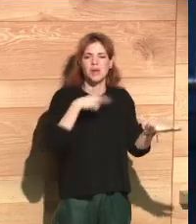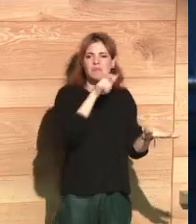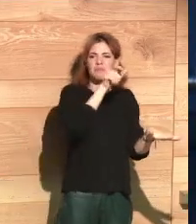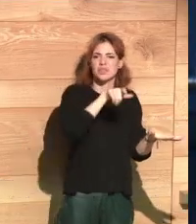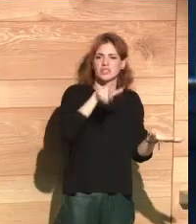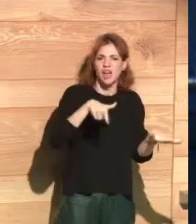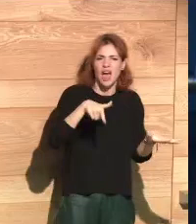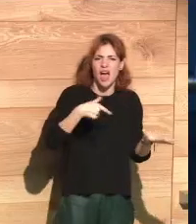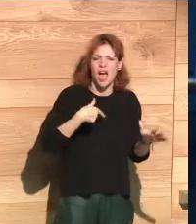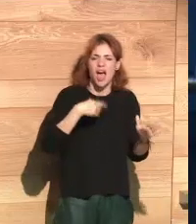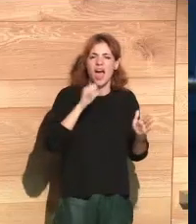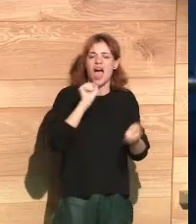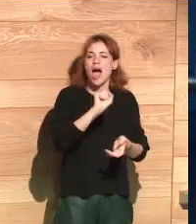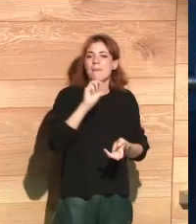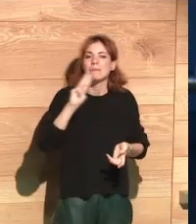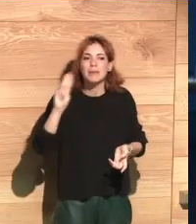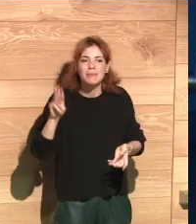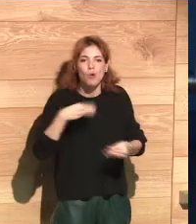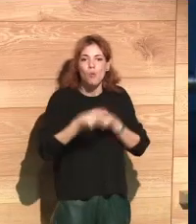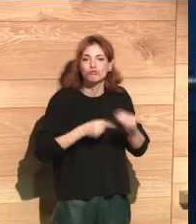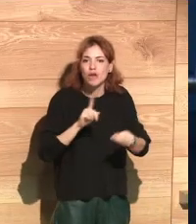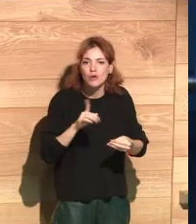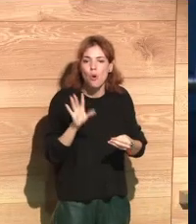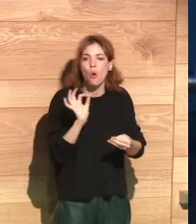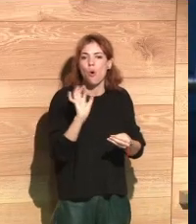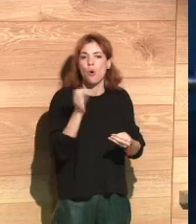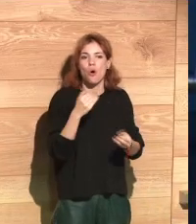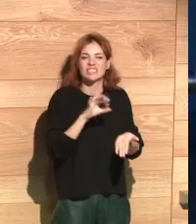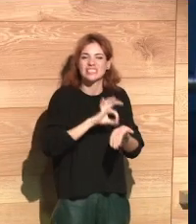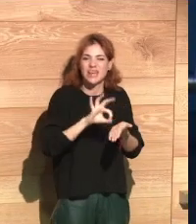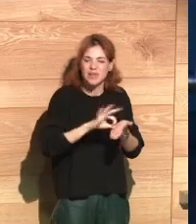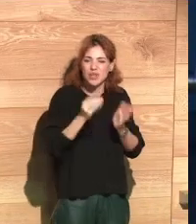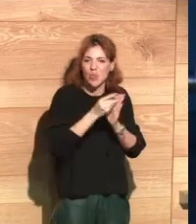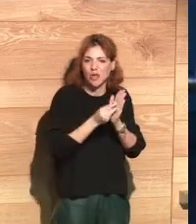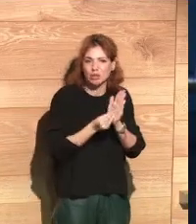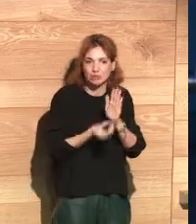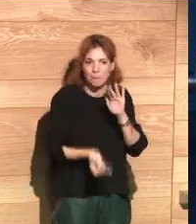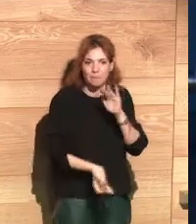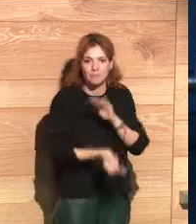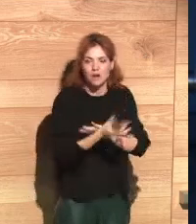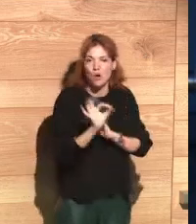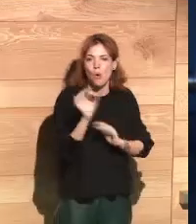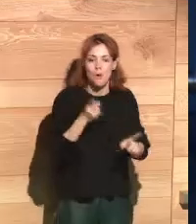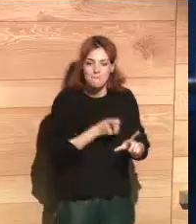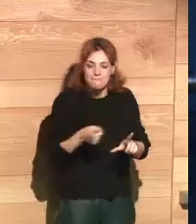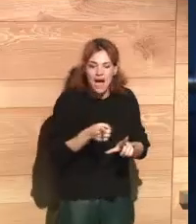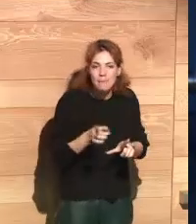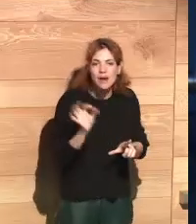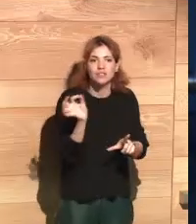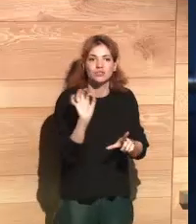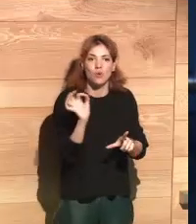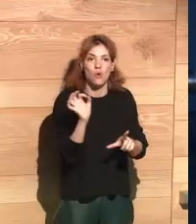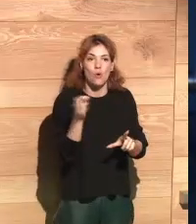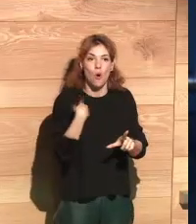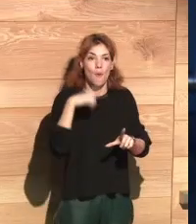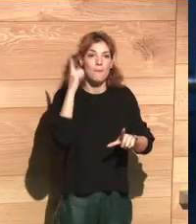We might ask who is not using any types of apps or services that generate data, and who is not using